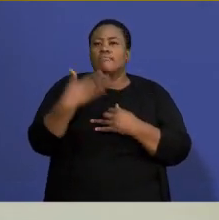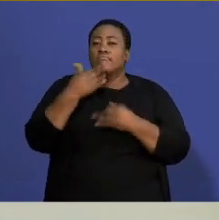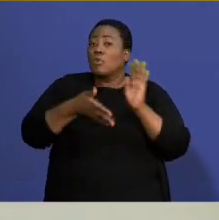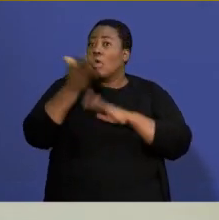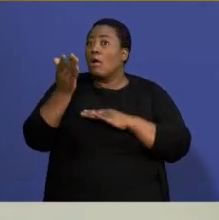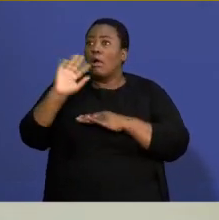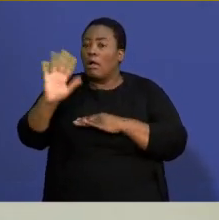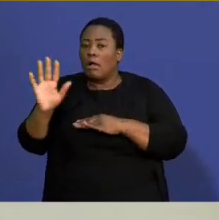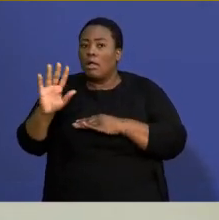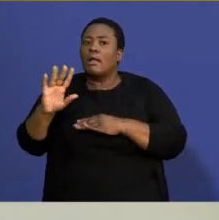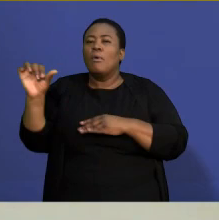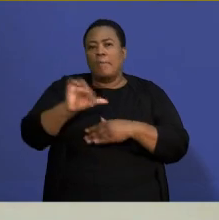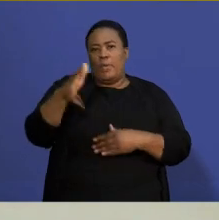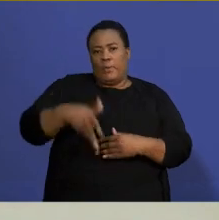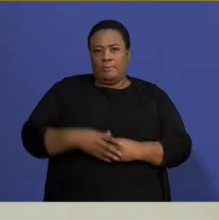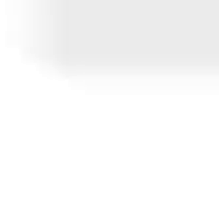We will see you straight after this.